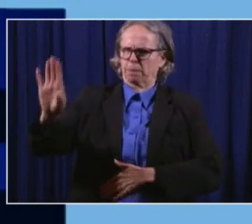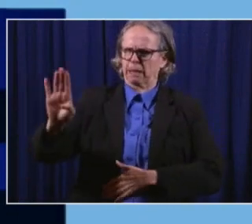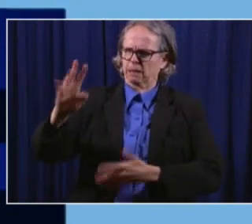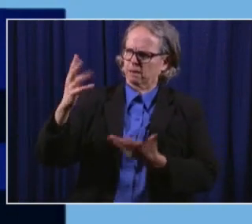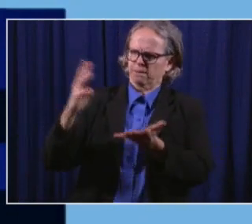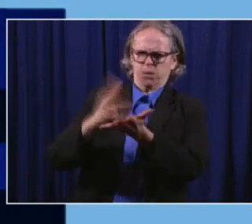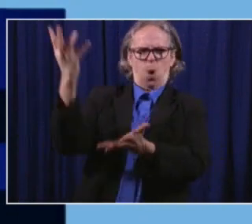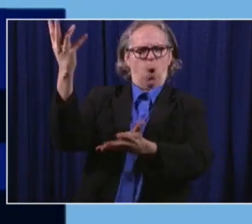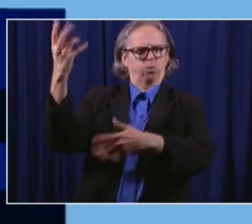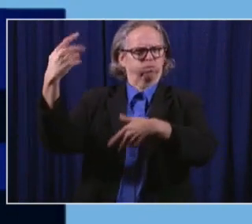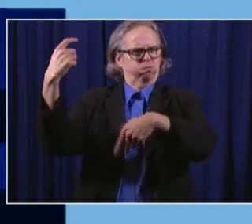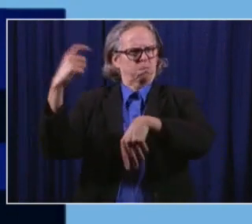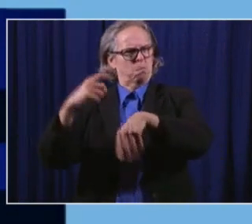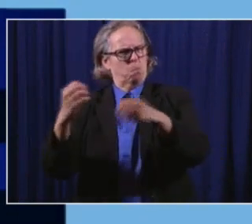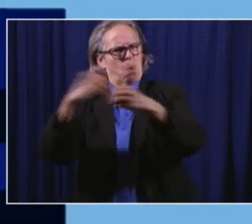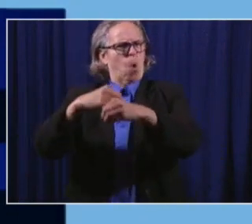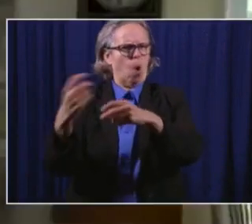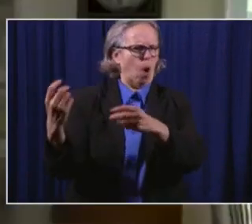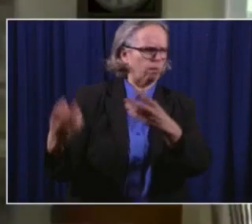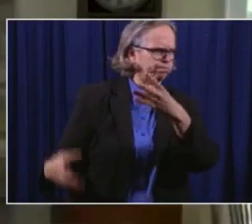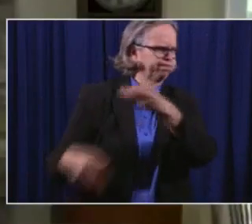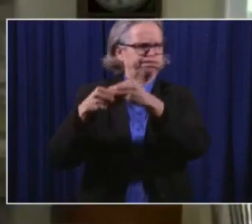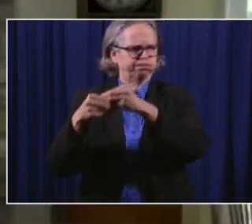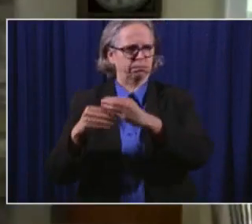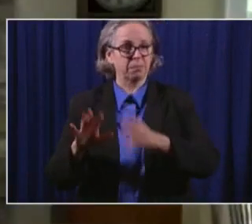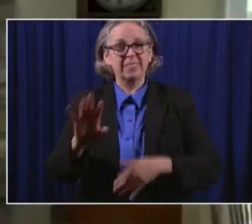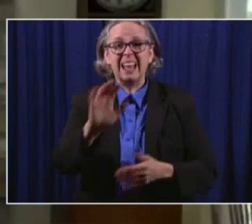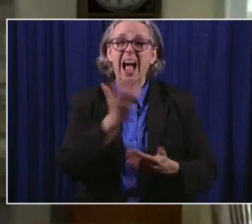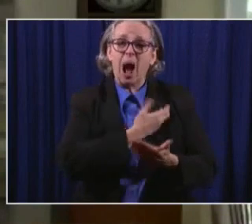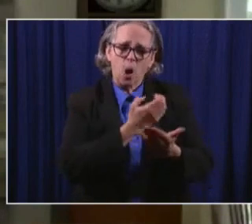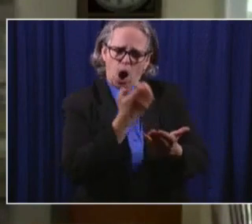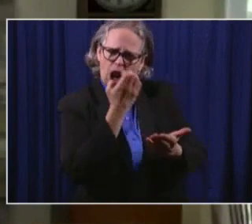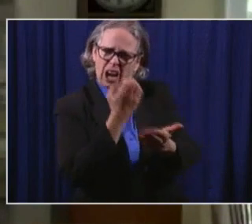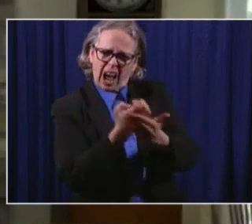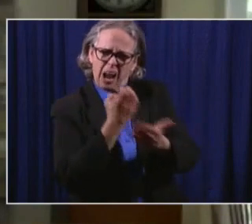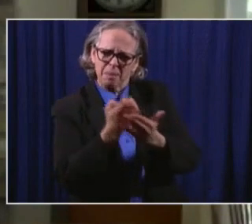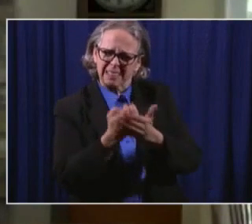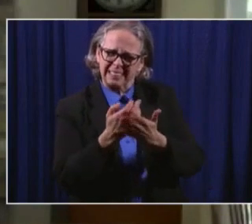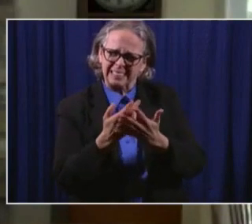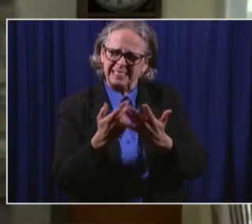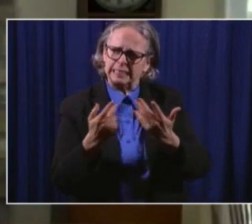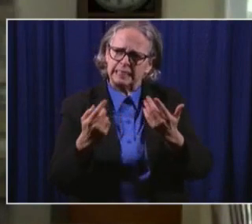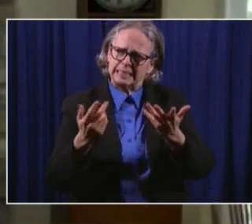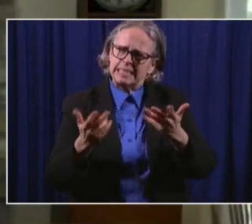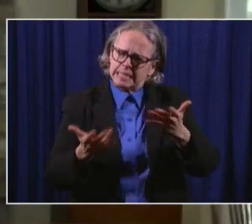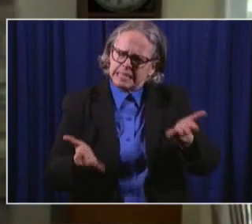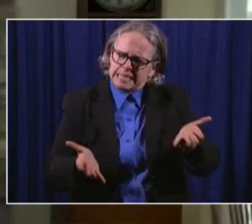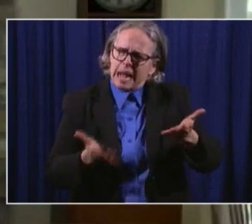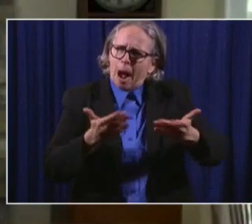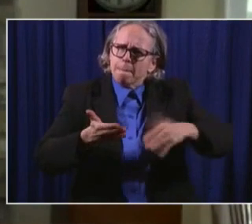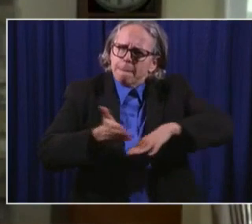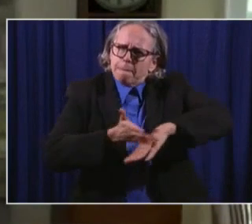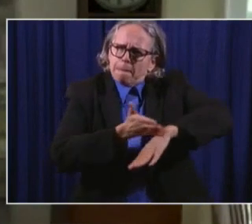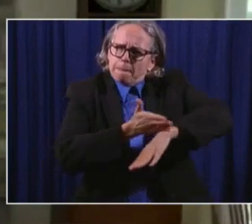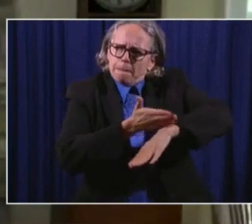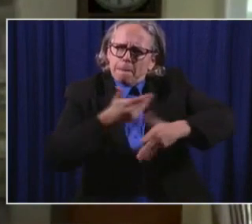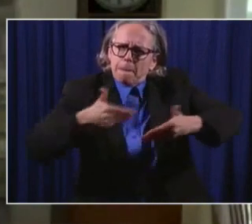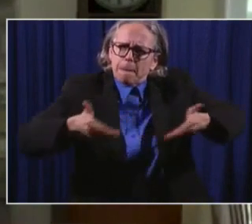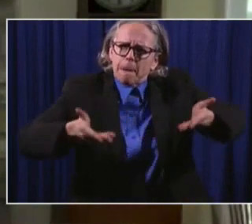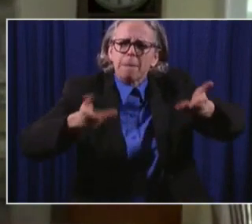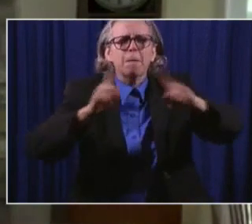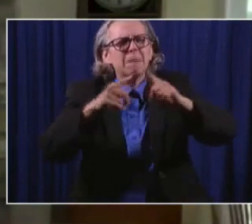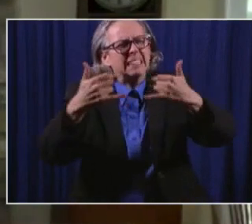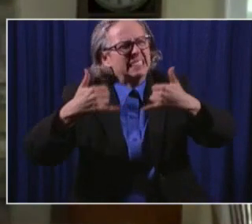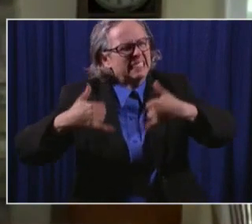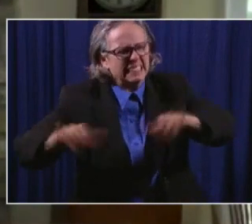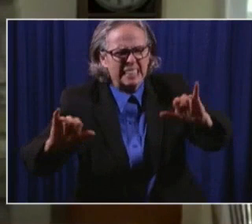Our economy is coming back, but many of our businesses, businessmen and women, continue to